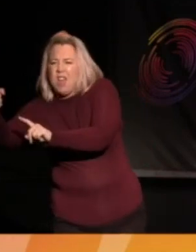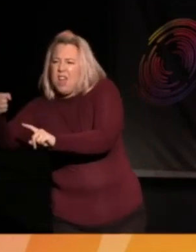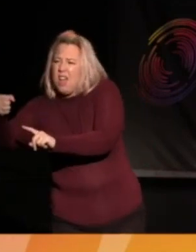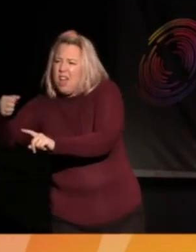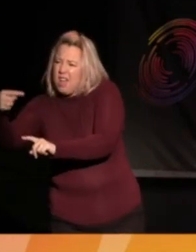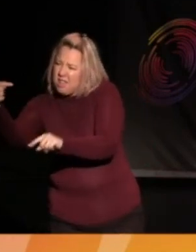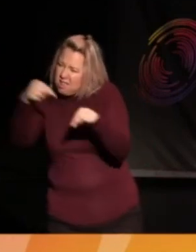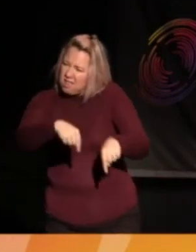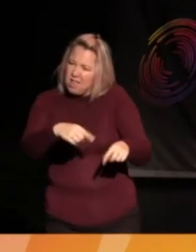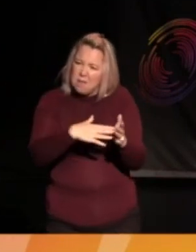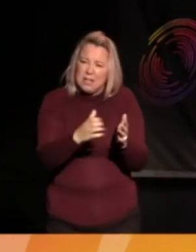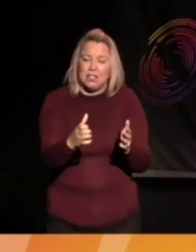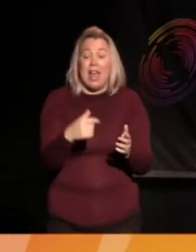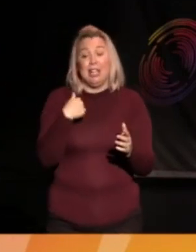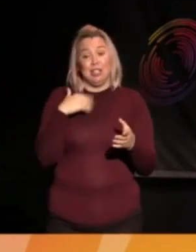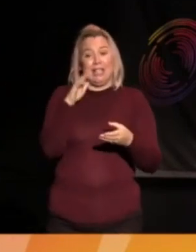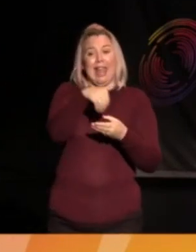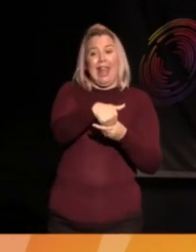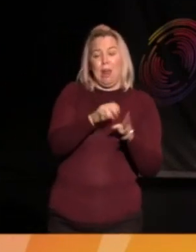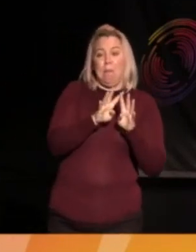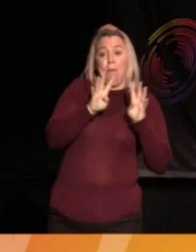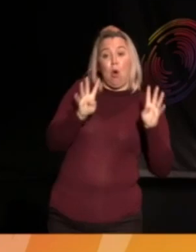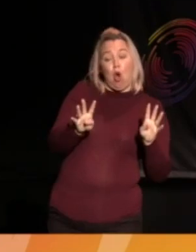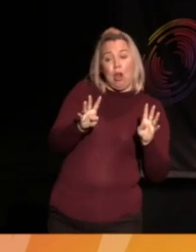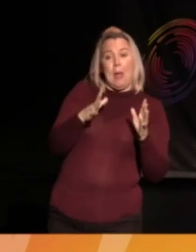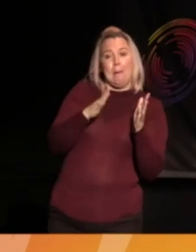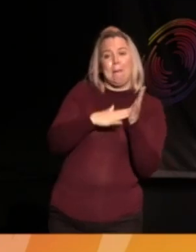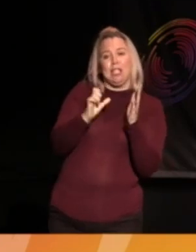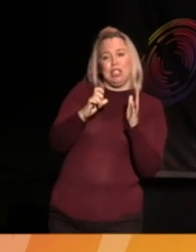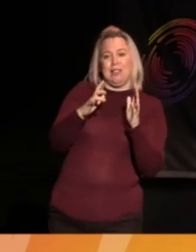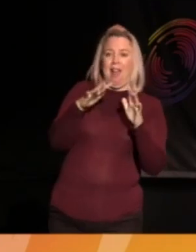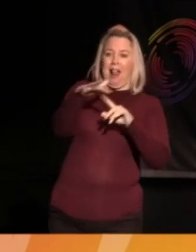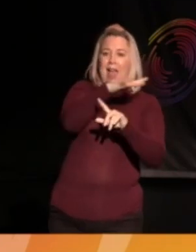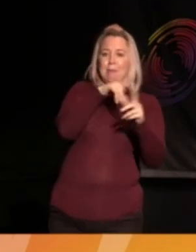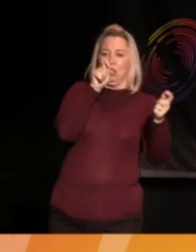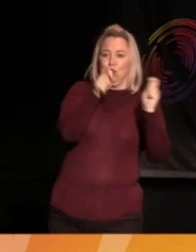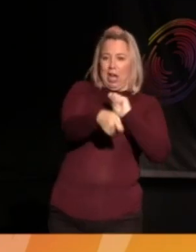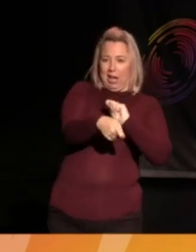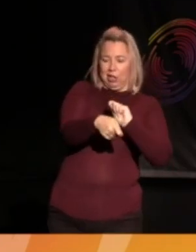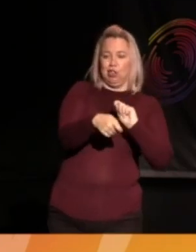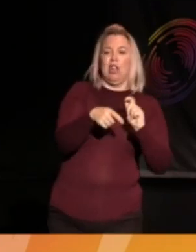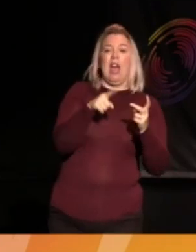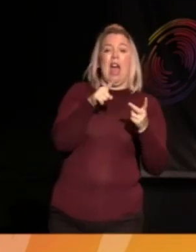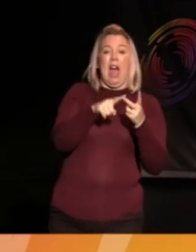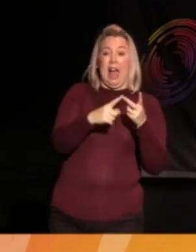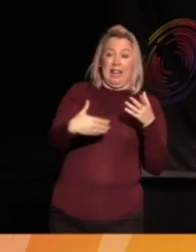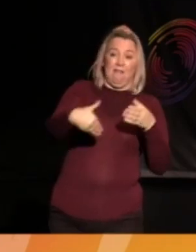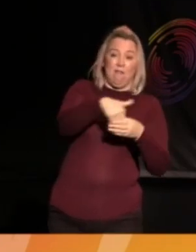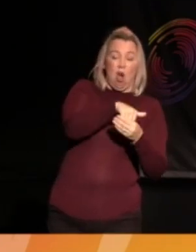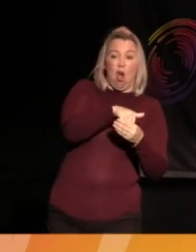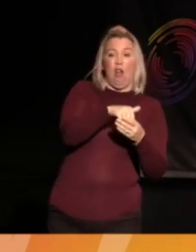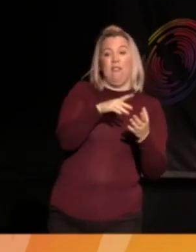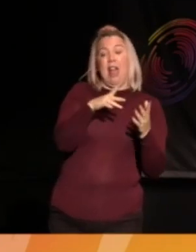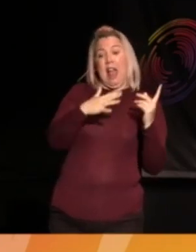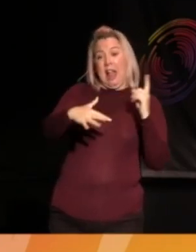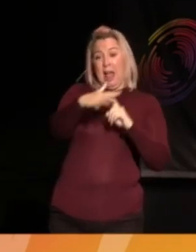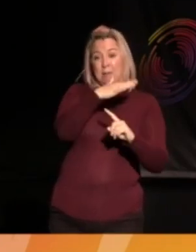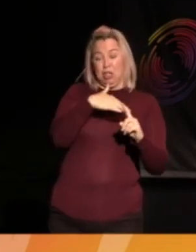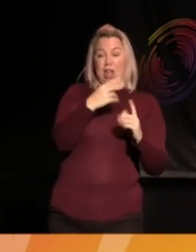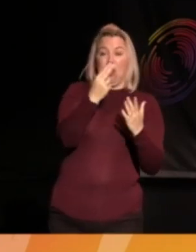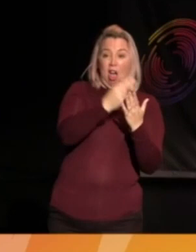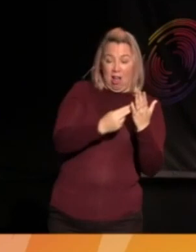She's a board member on Manchester Climate Change Youth Board and working on the newly formed Manchester Art Gallery Climate Justice Group as an artist.